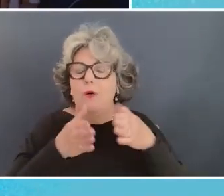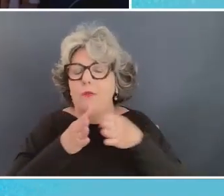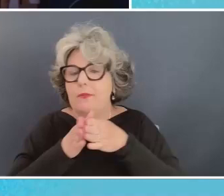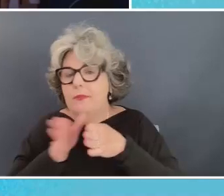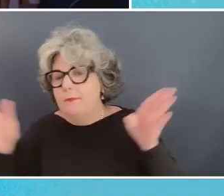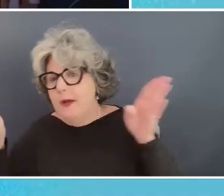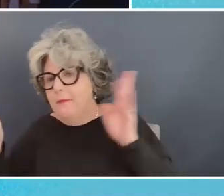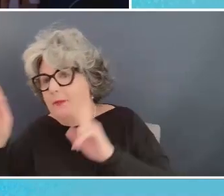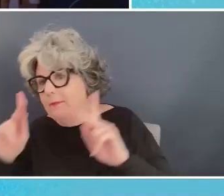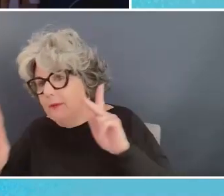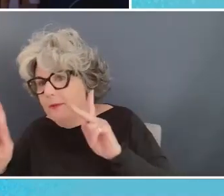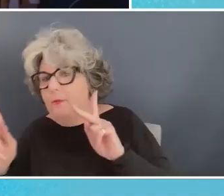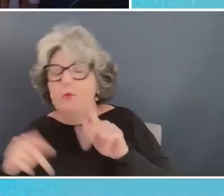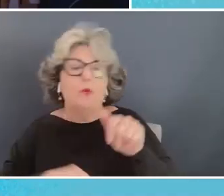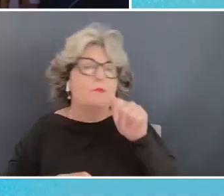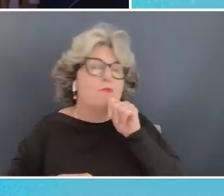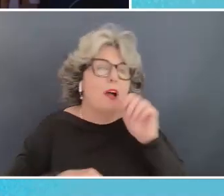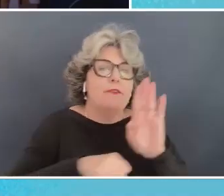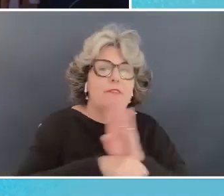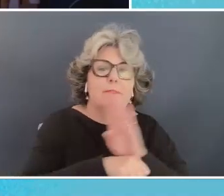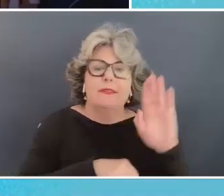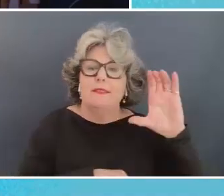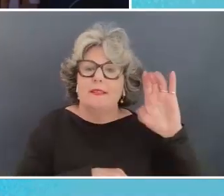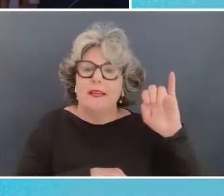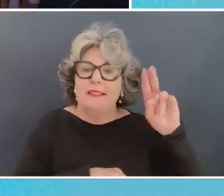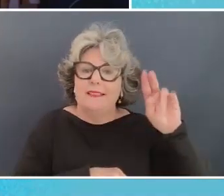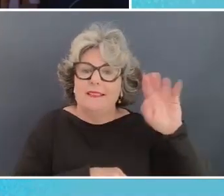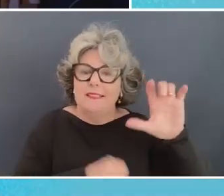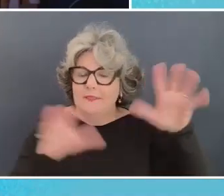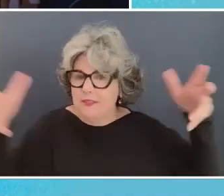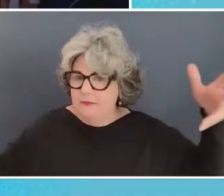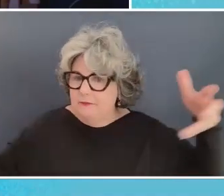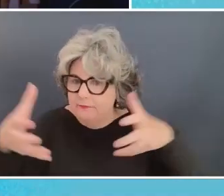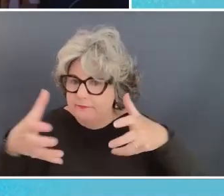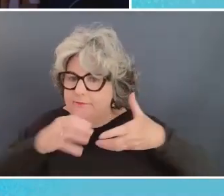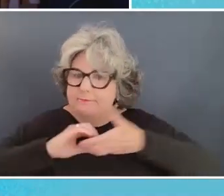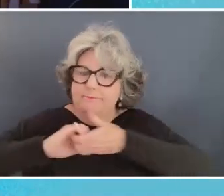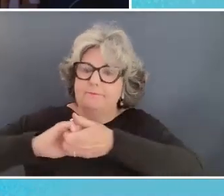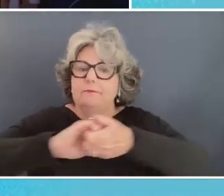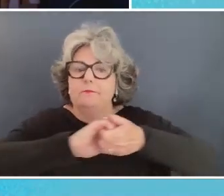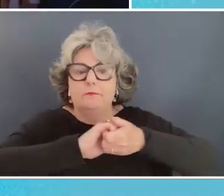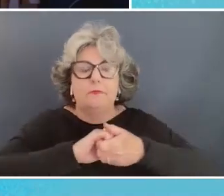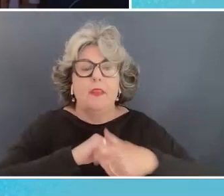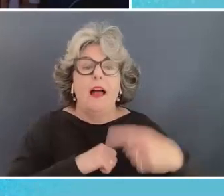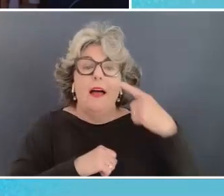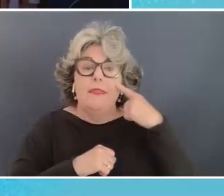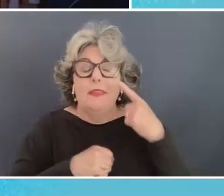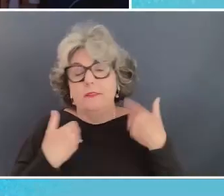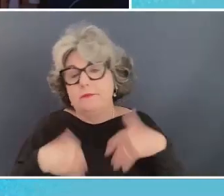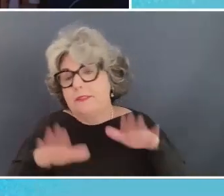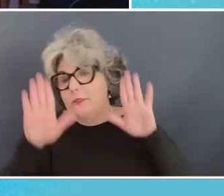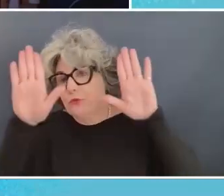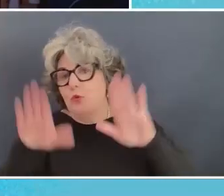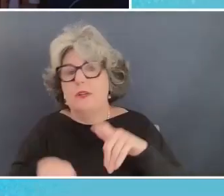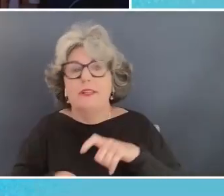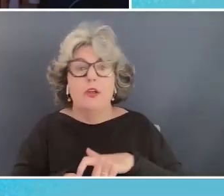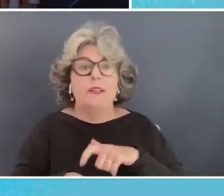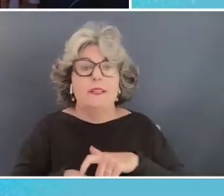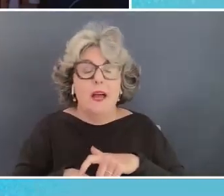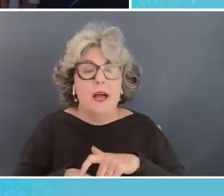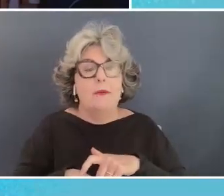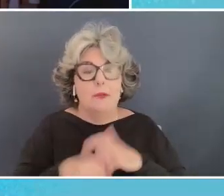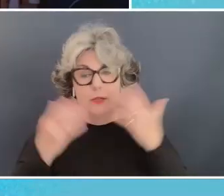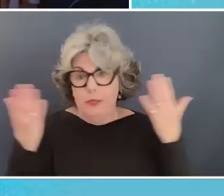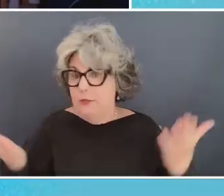with together with the private and civic sector so um i think it's an extraordinary time to